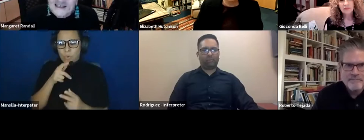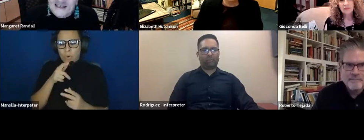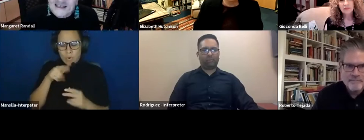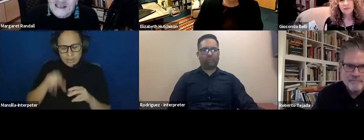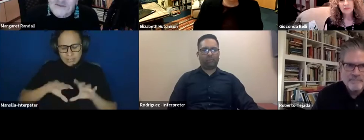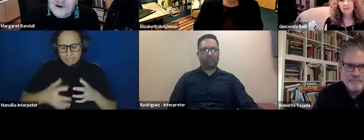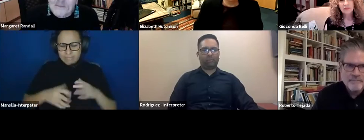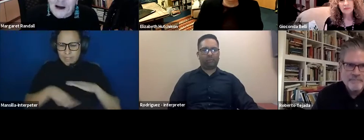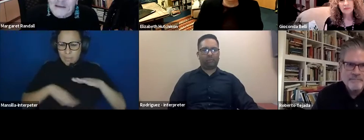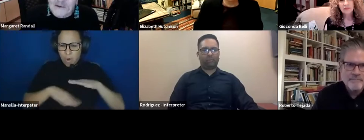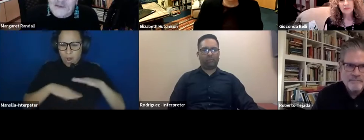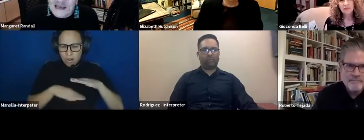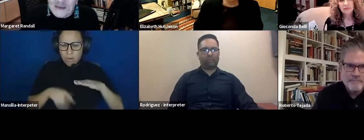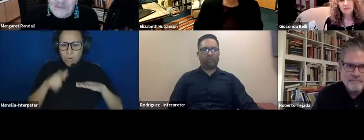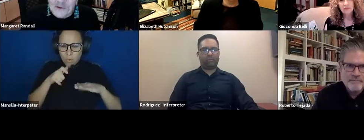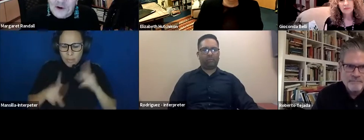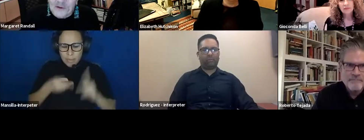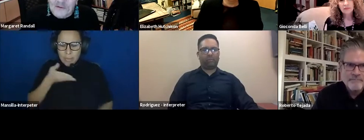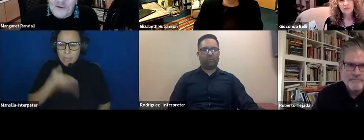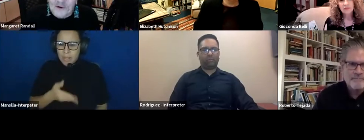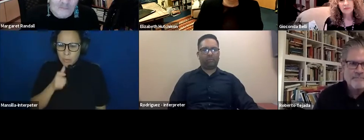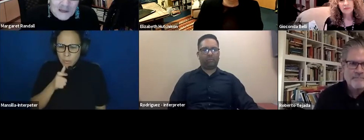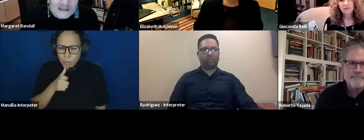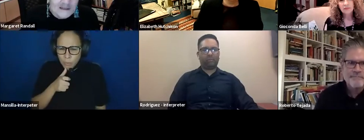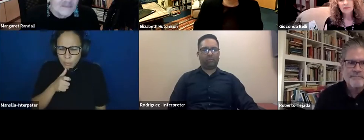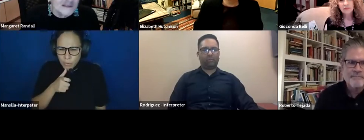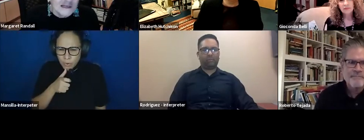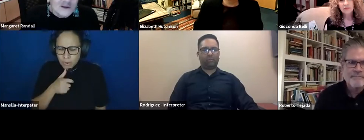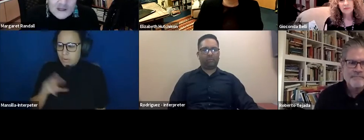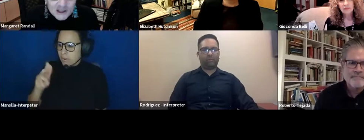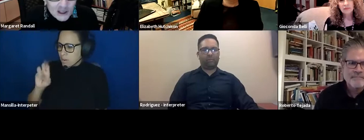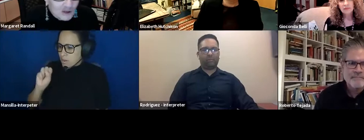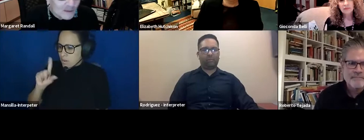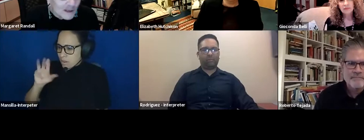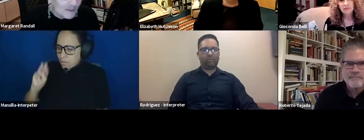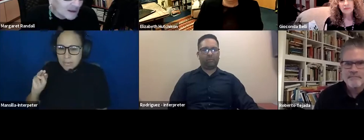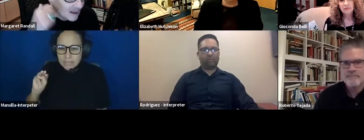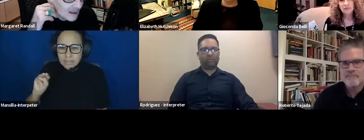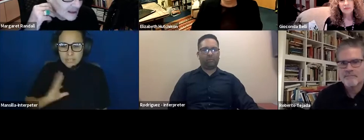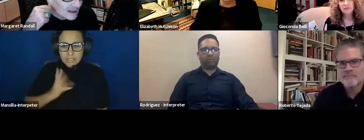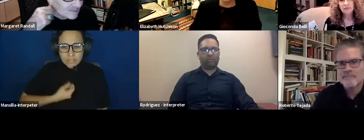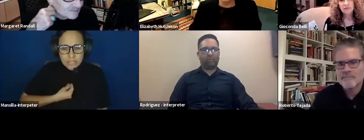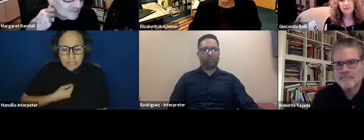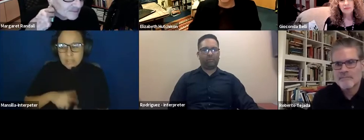to the very bottom of the heap, you know, Muslims, transgender people,